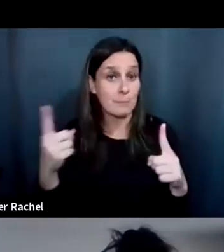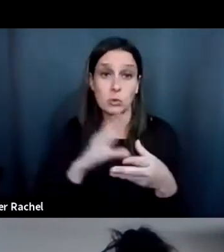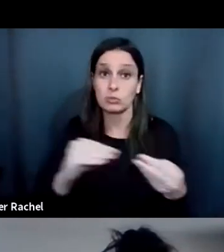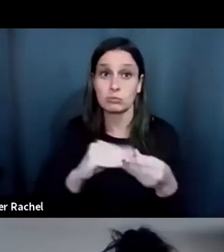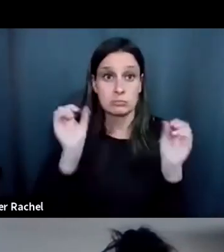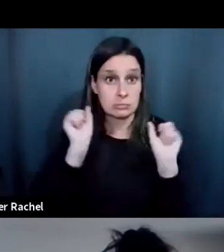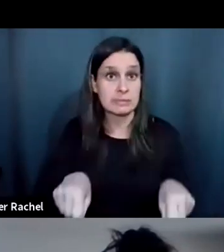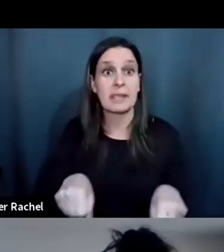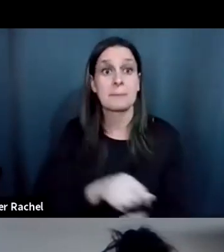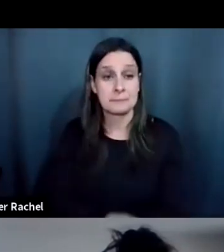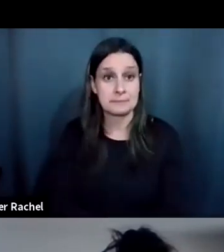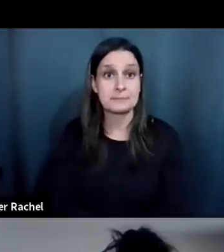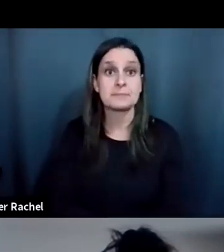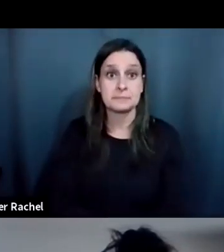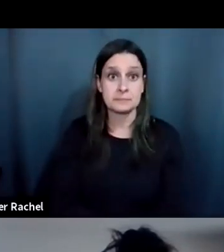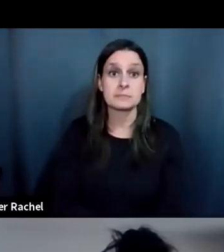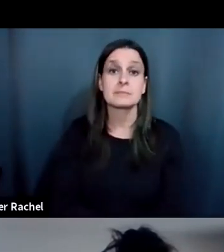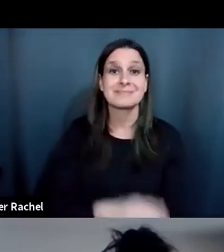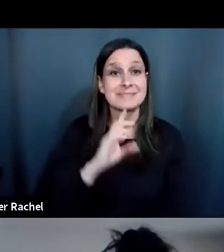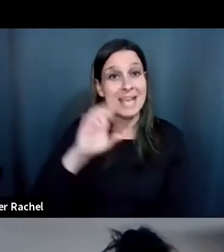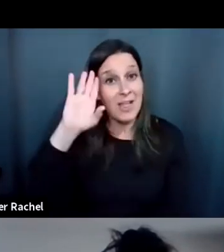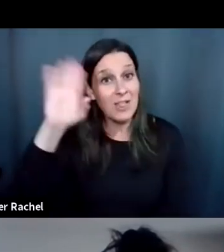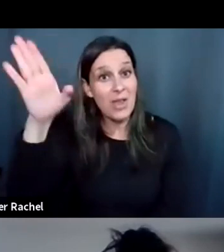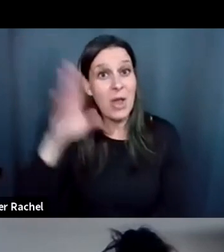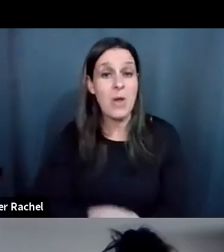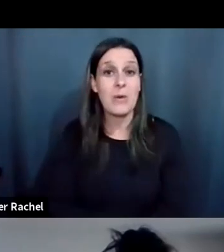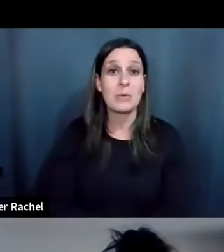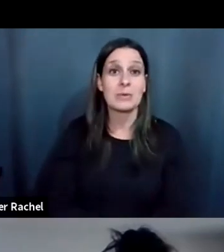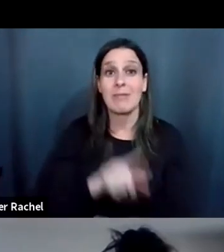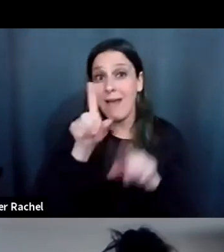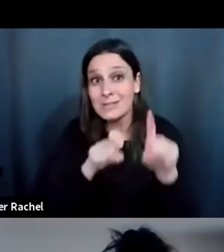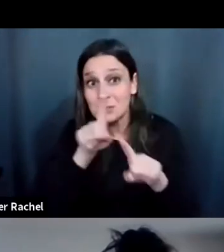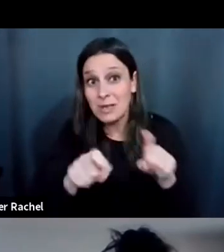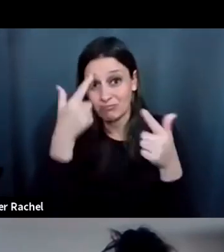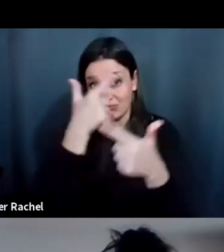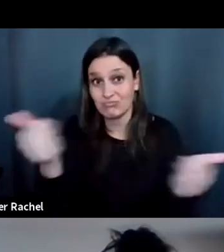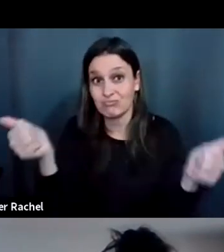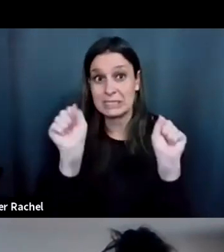and say hello and ask a question.